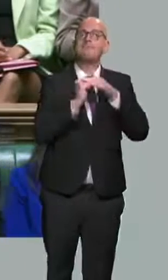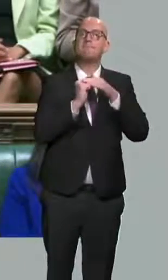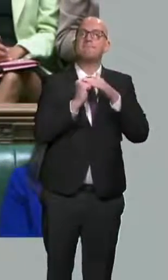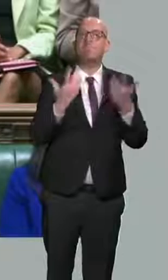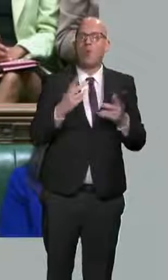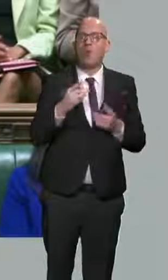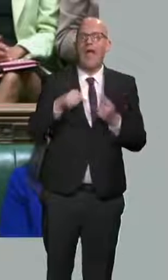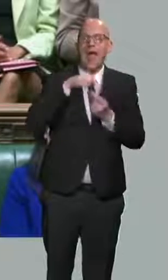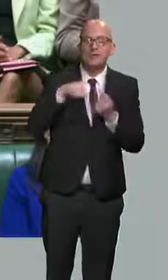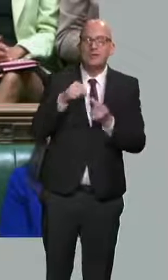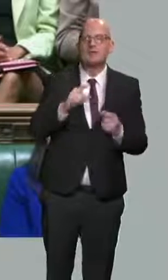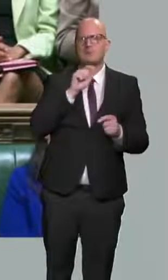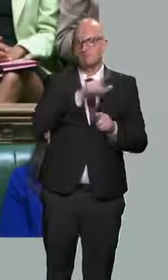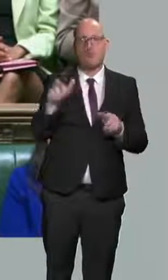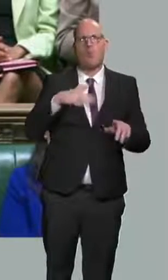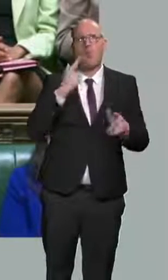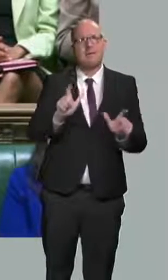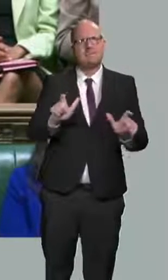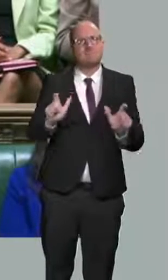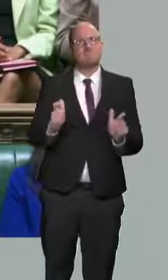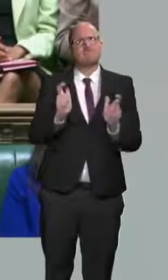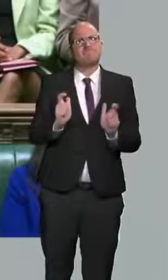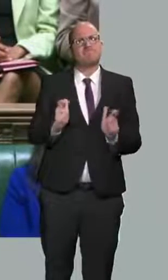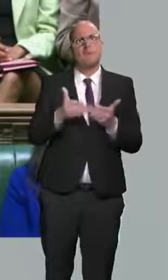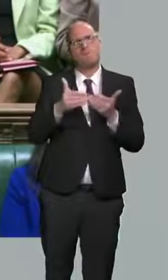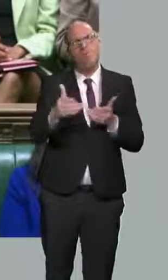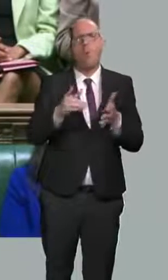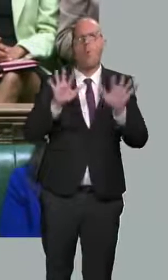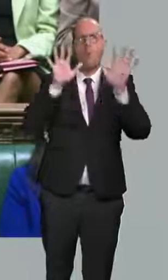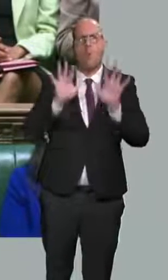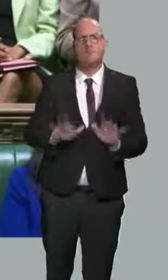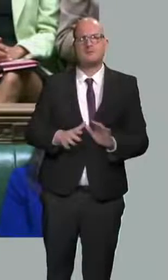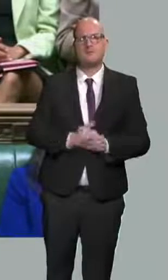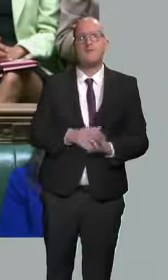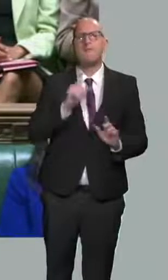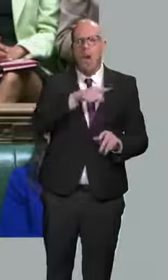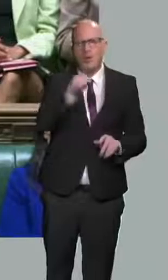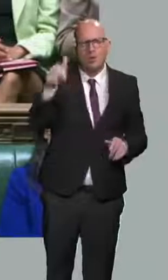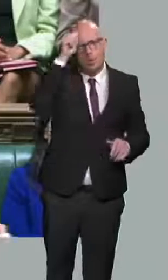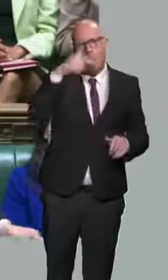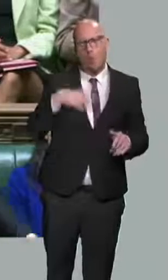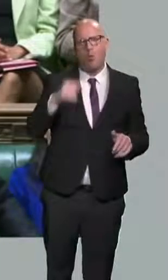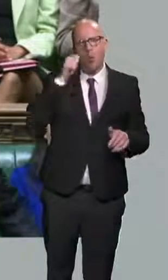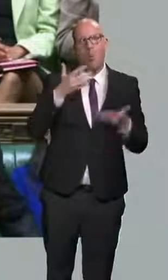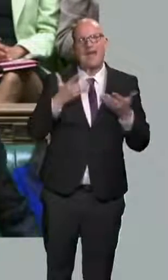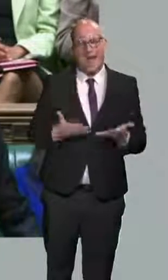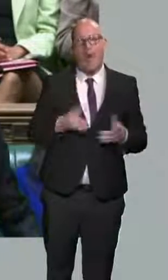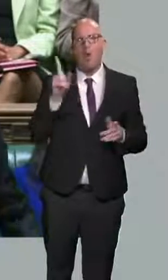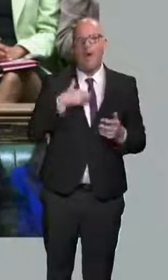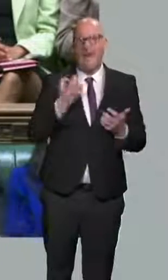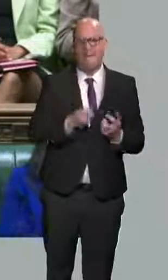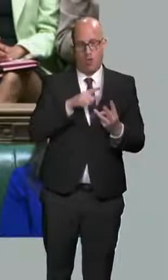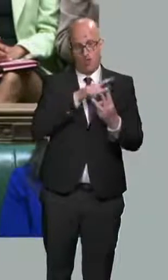and the autumn. But I want to help people now, so I am announcing three immediate measures.